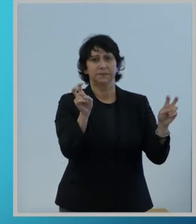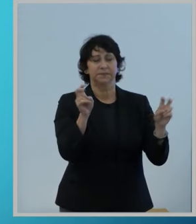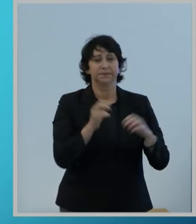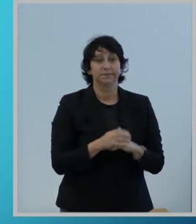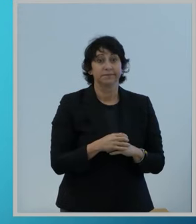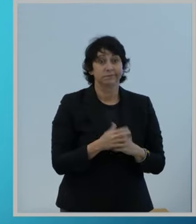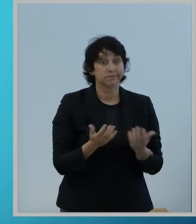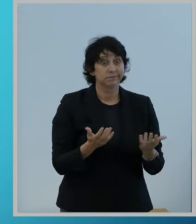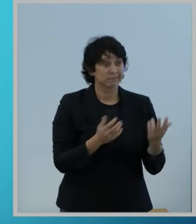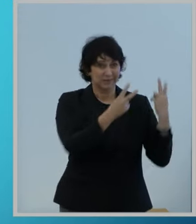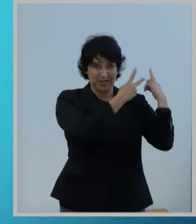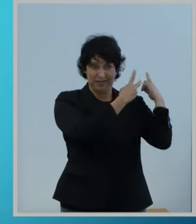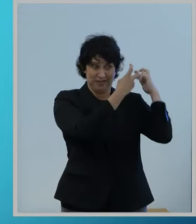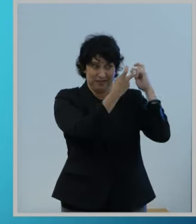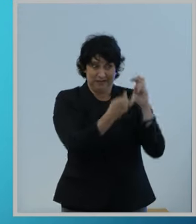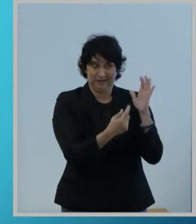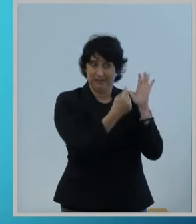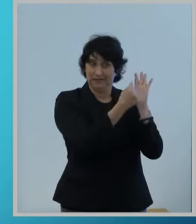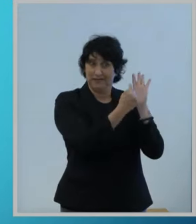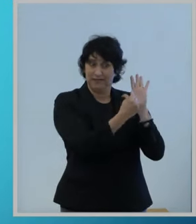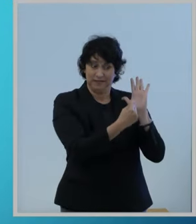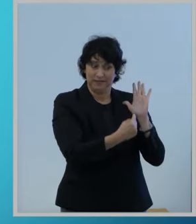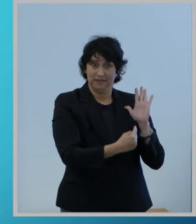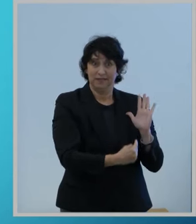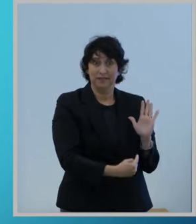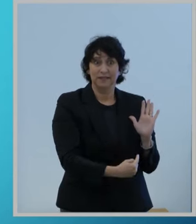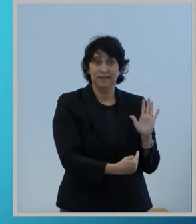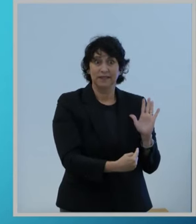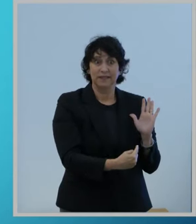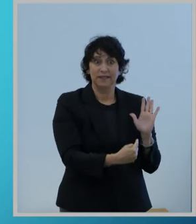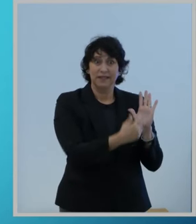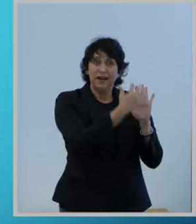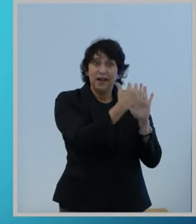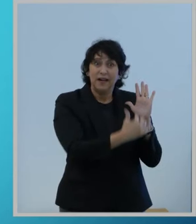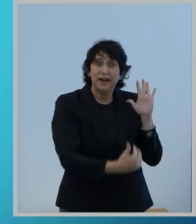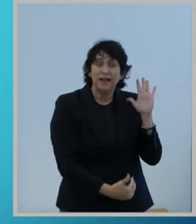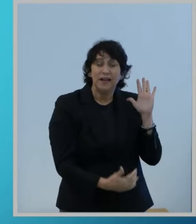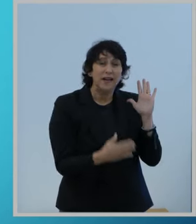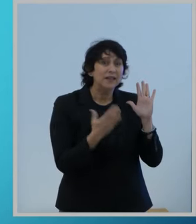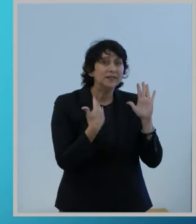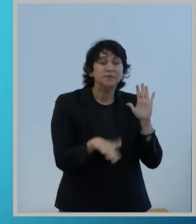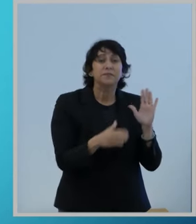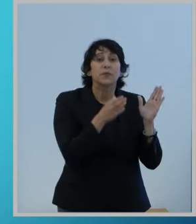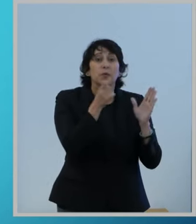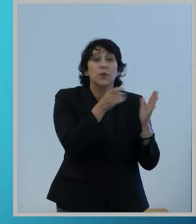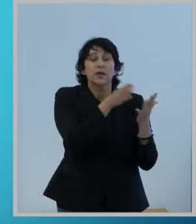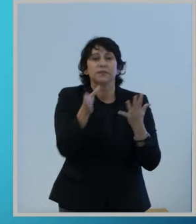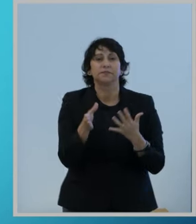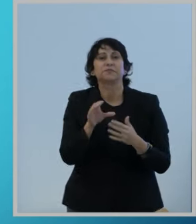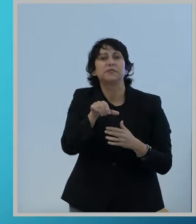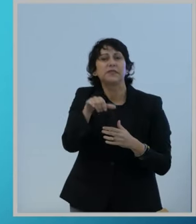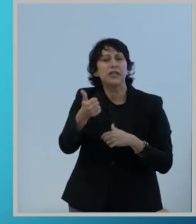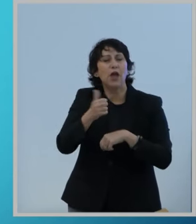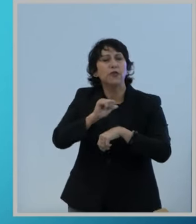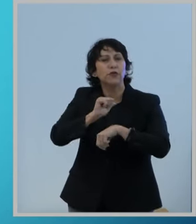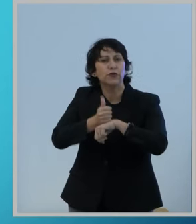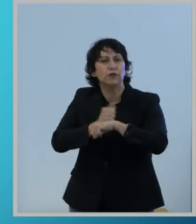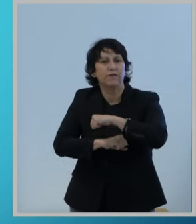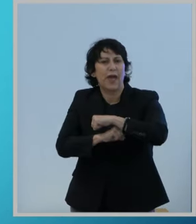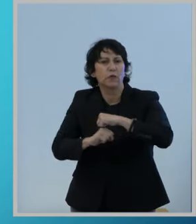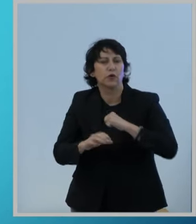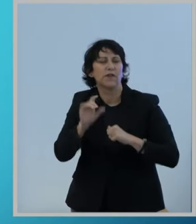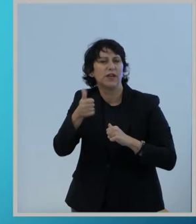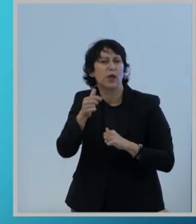The false claims only accelerated from there, you can believe it. The co-founder of a progressive organization said this,